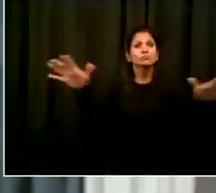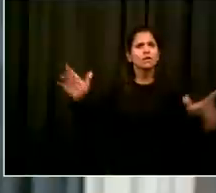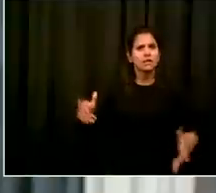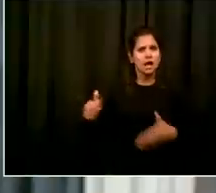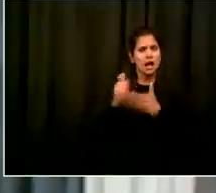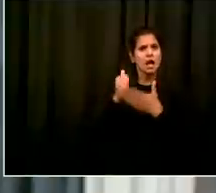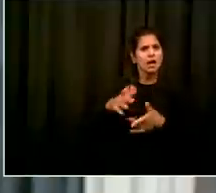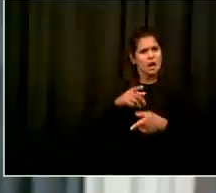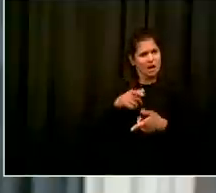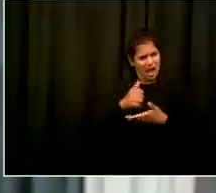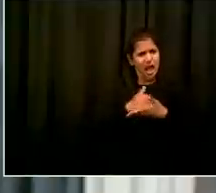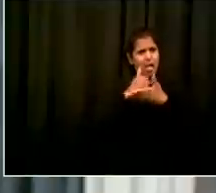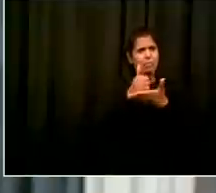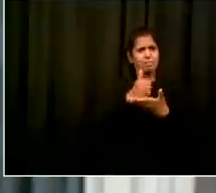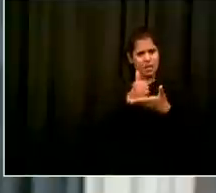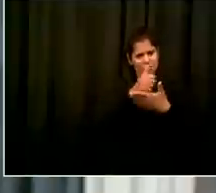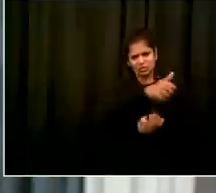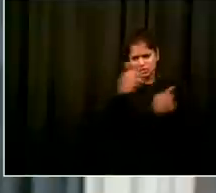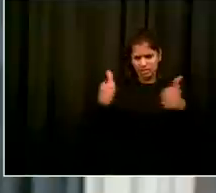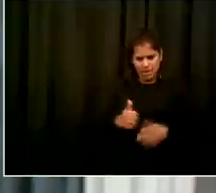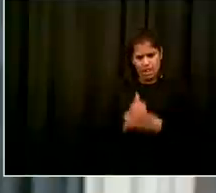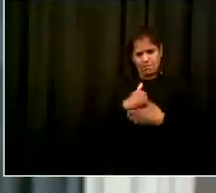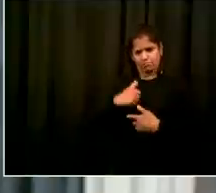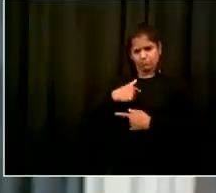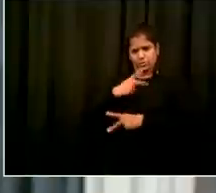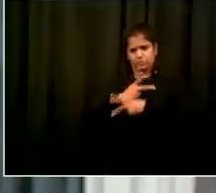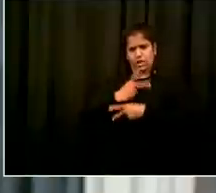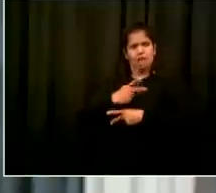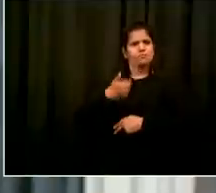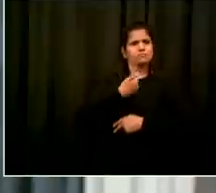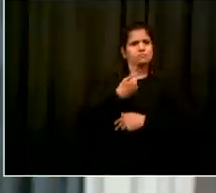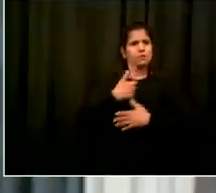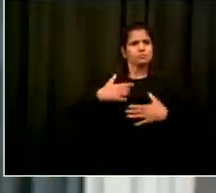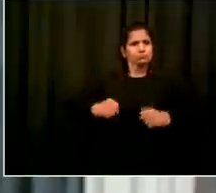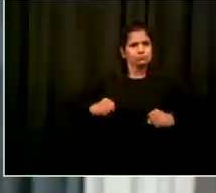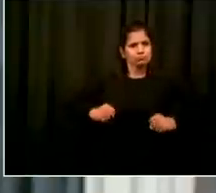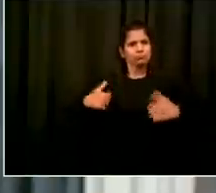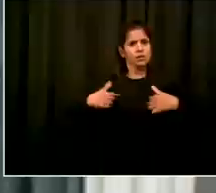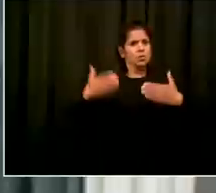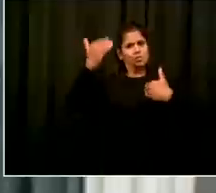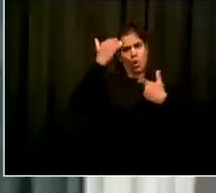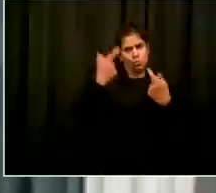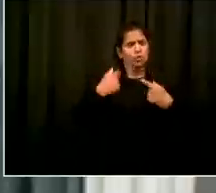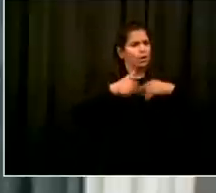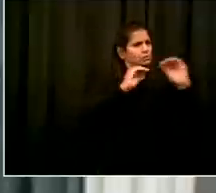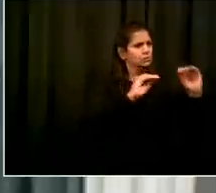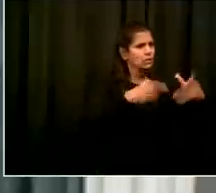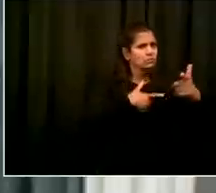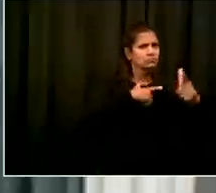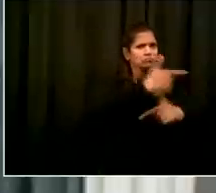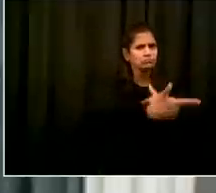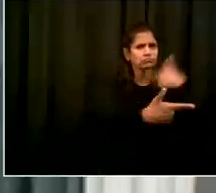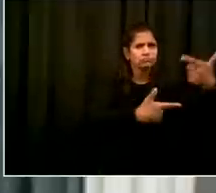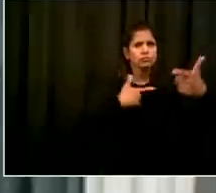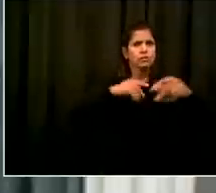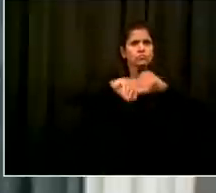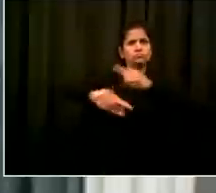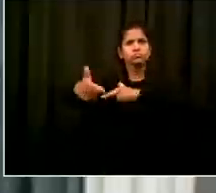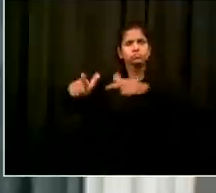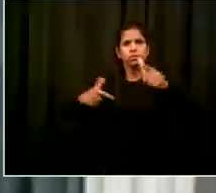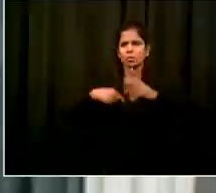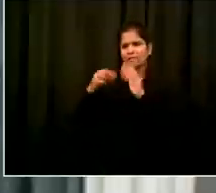all of this is building on activity that has already happened including calls neighborhood outreach